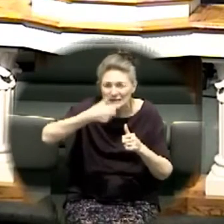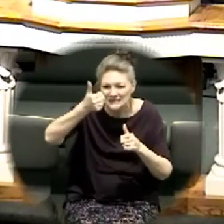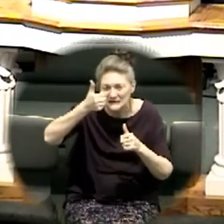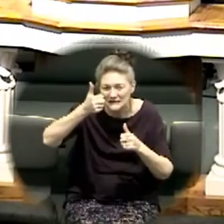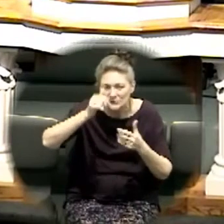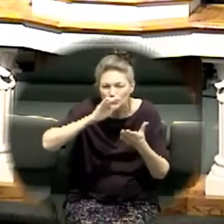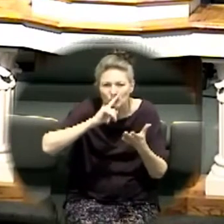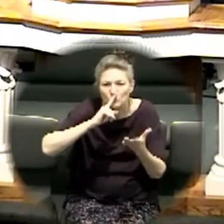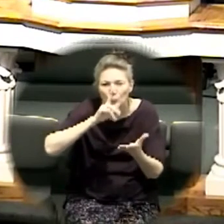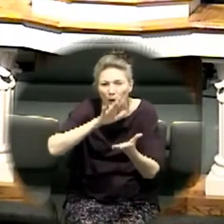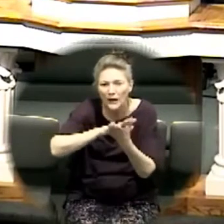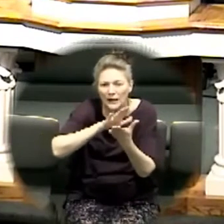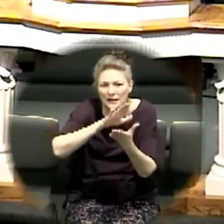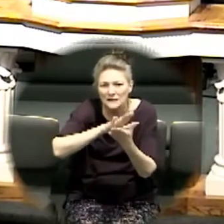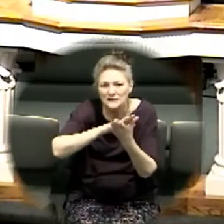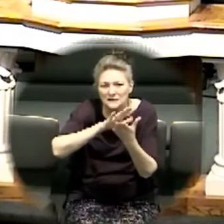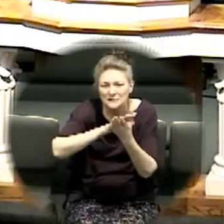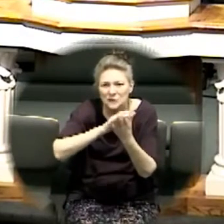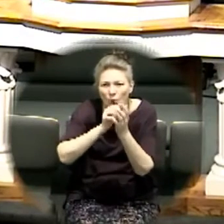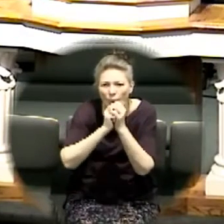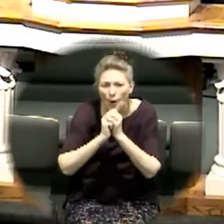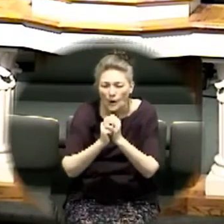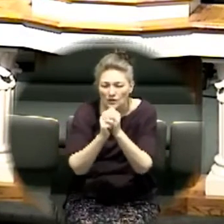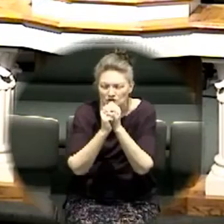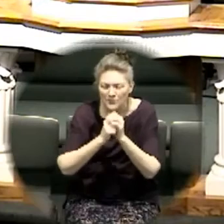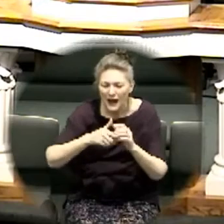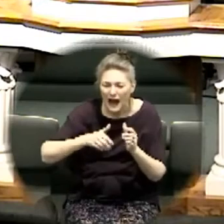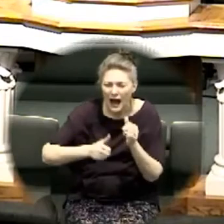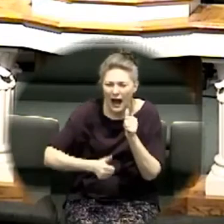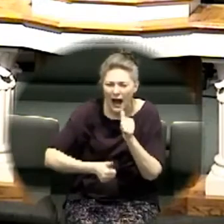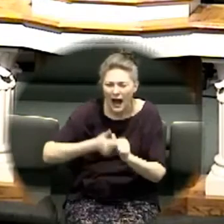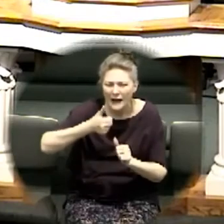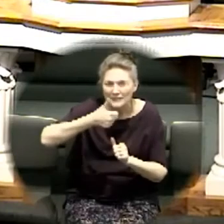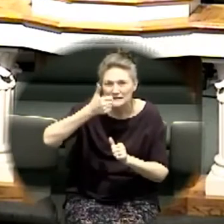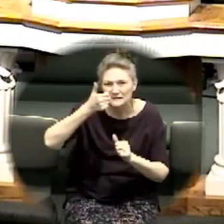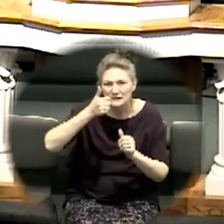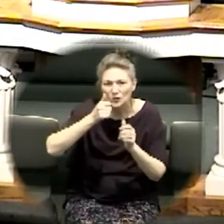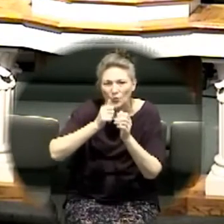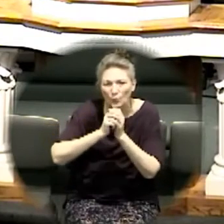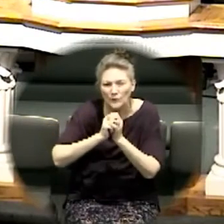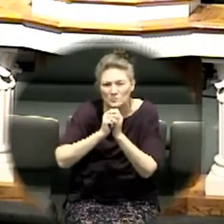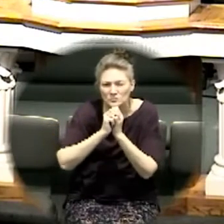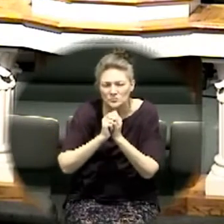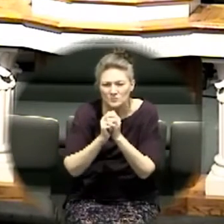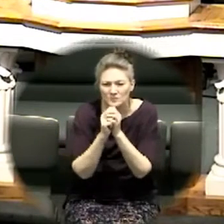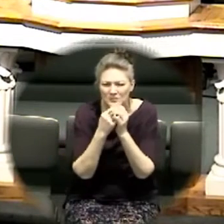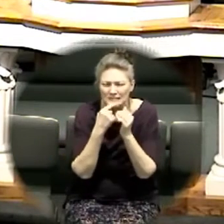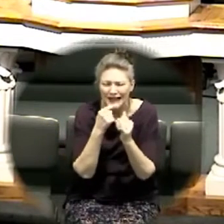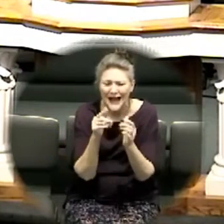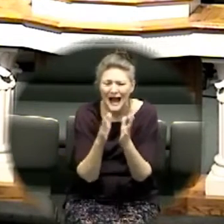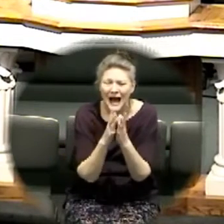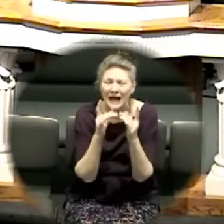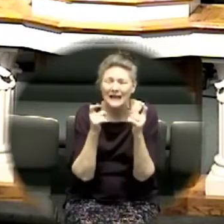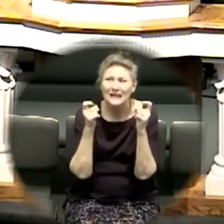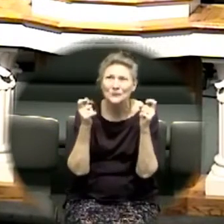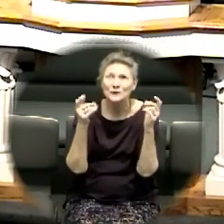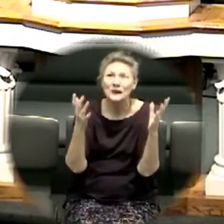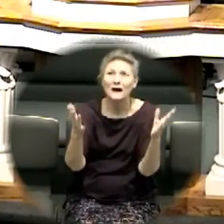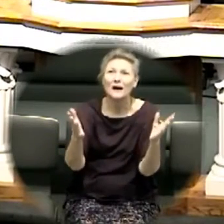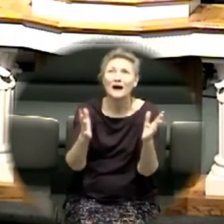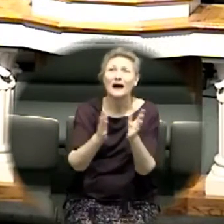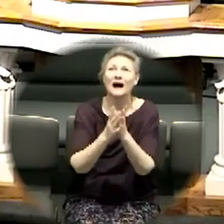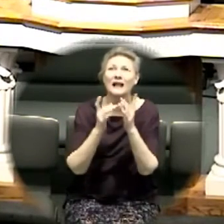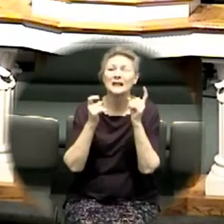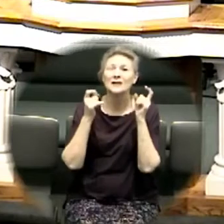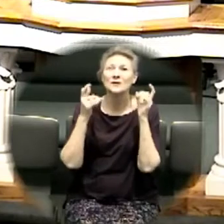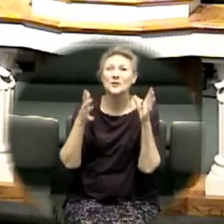everything in me when you do that and you cry out hallelujah all of a sudden your words will become a spiritual